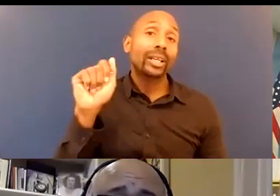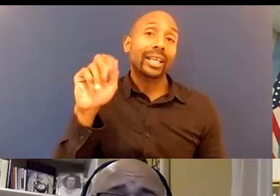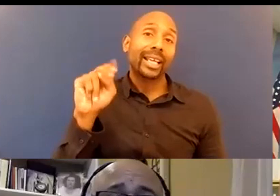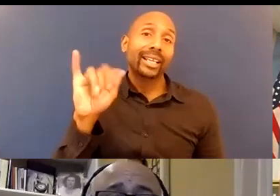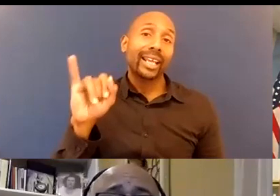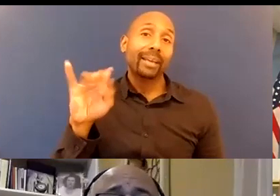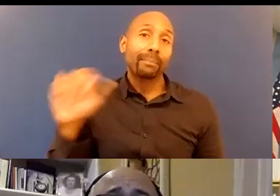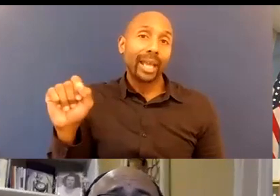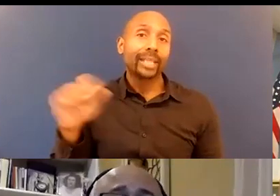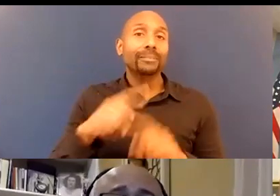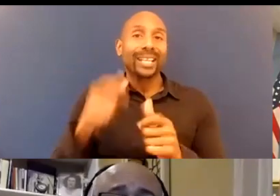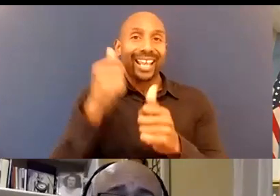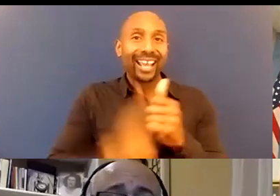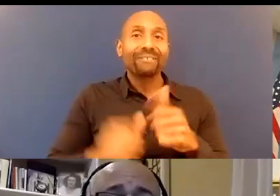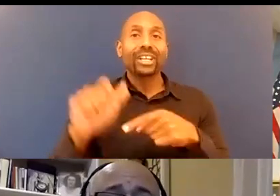this